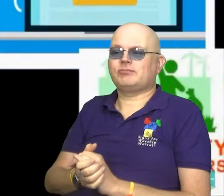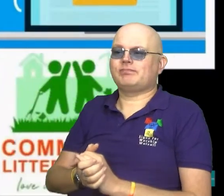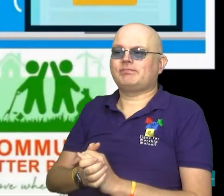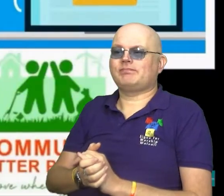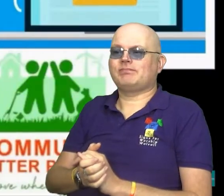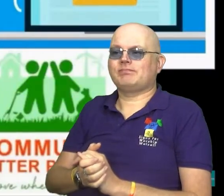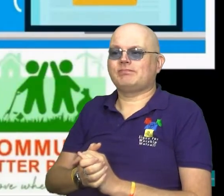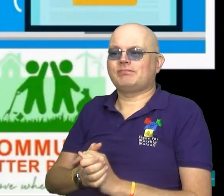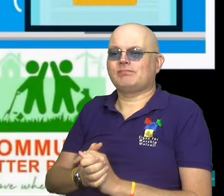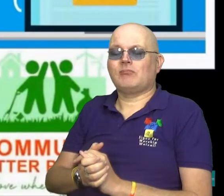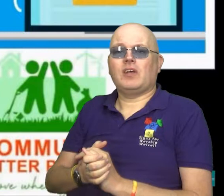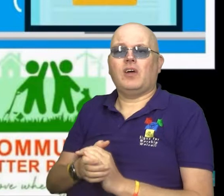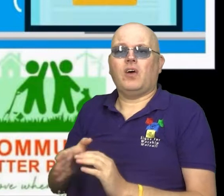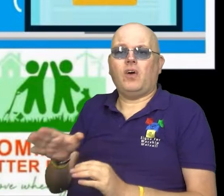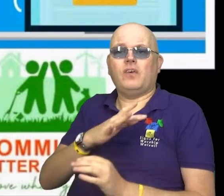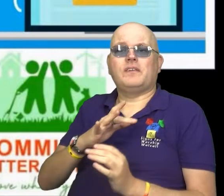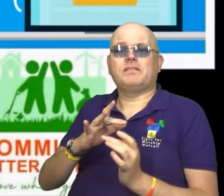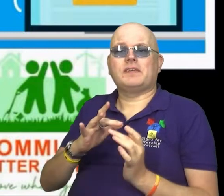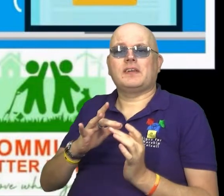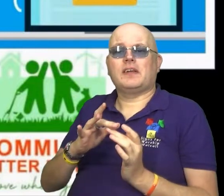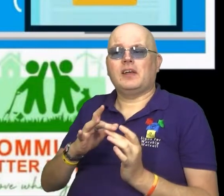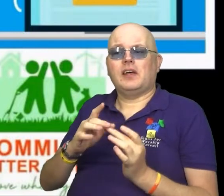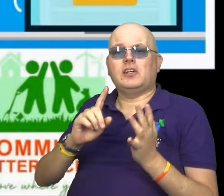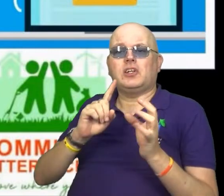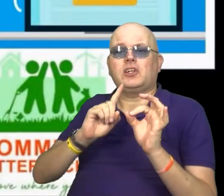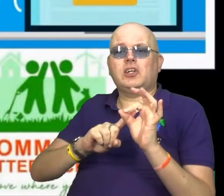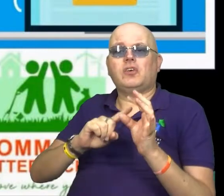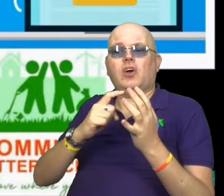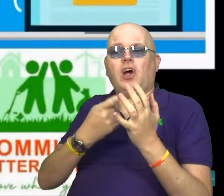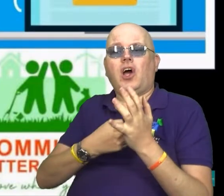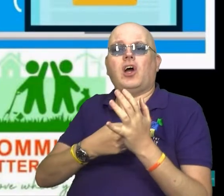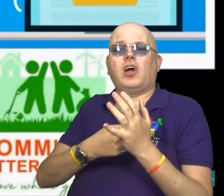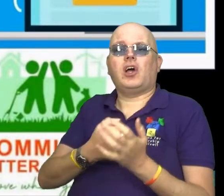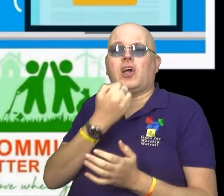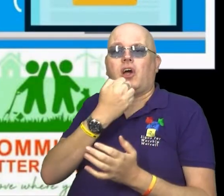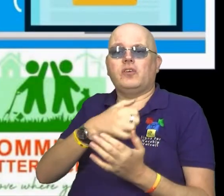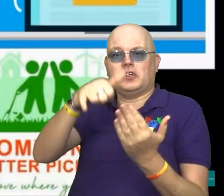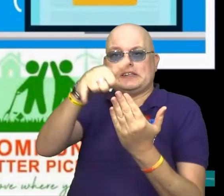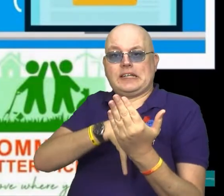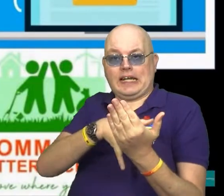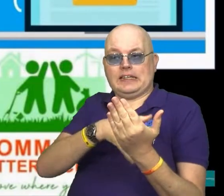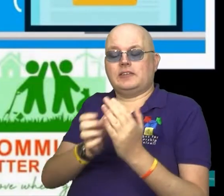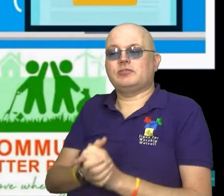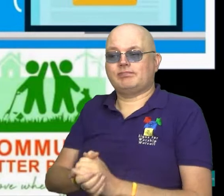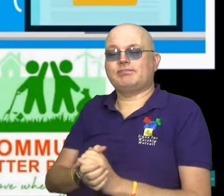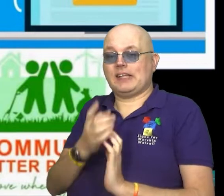You can get to all of this information By scanning the QR code on the screen as well